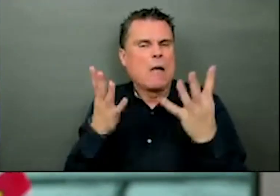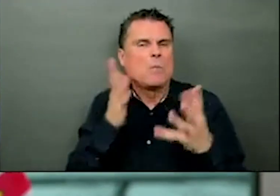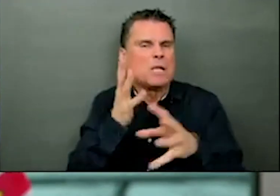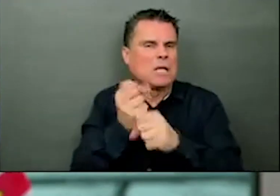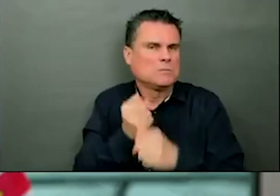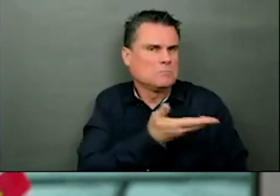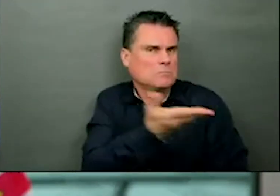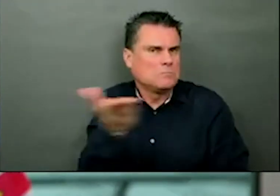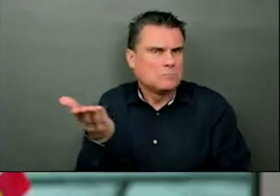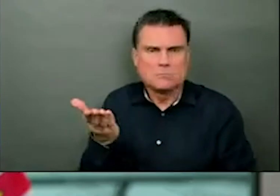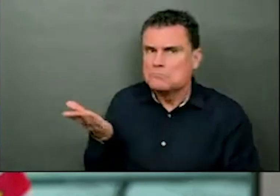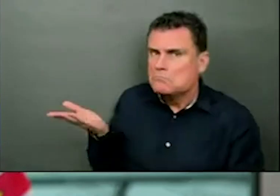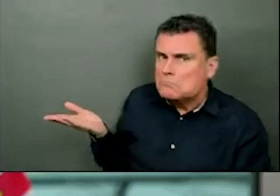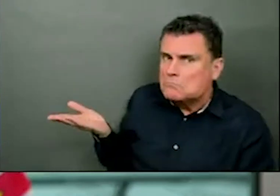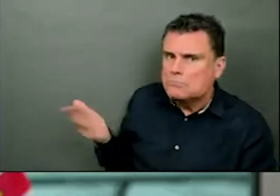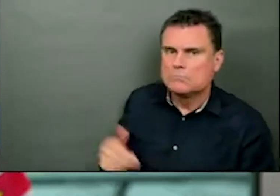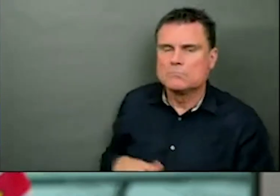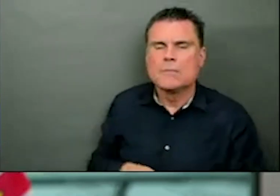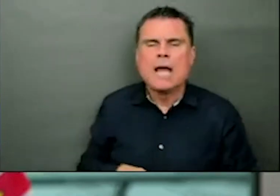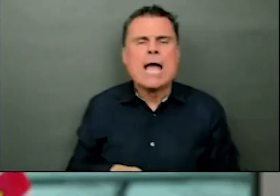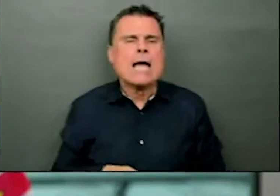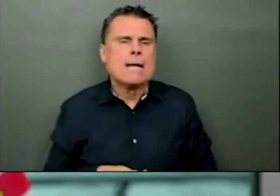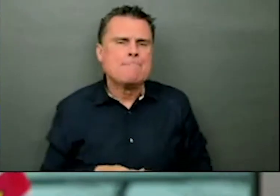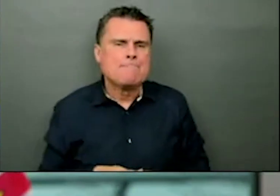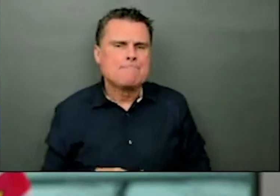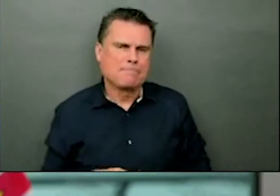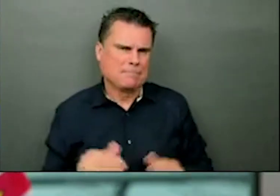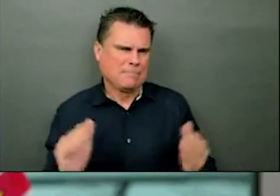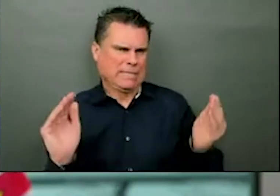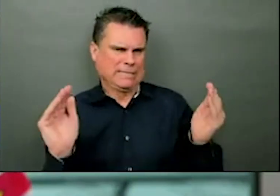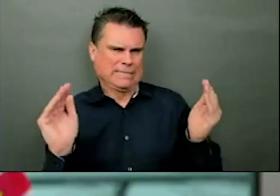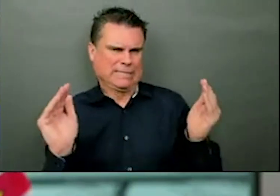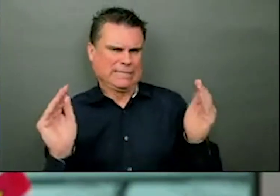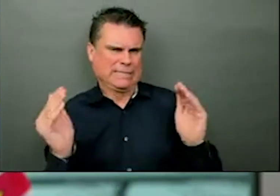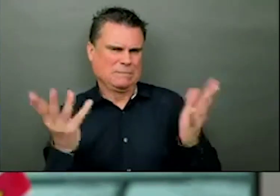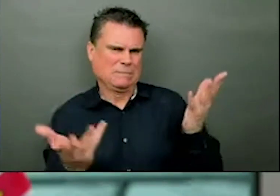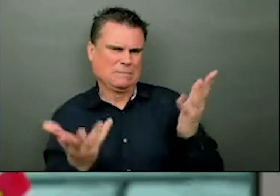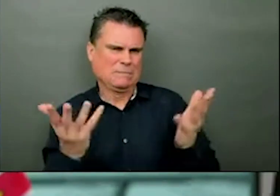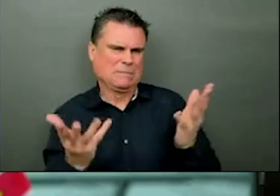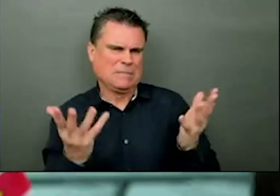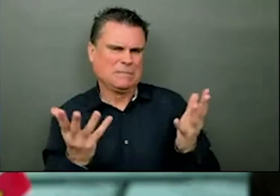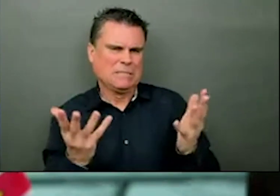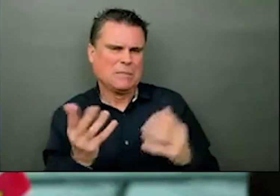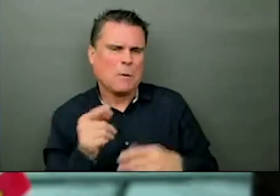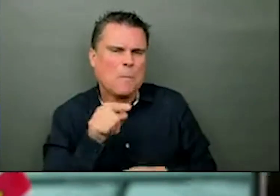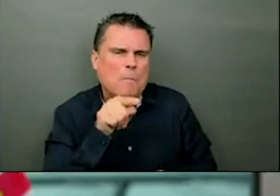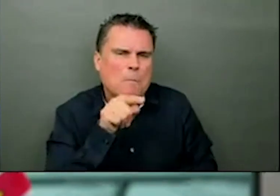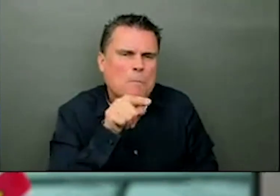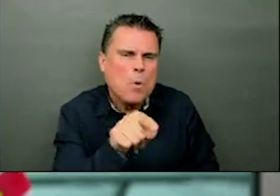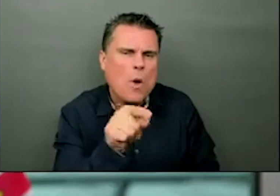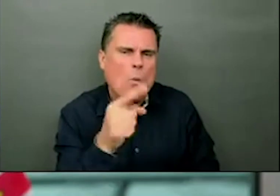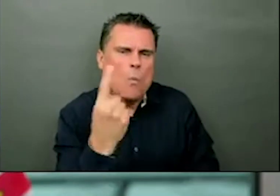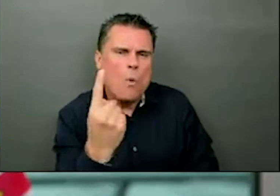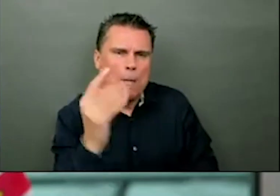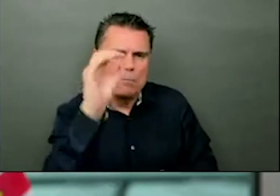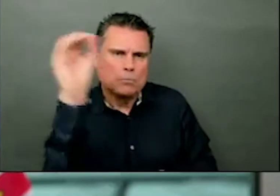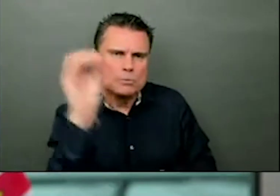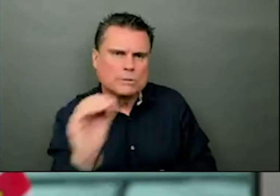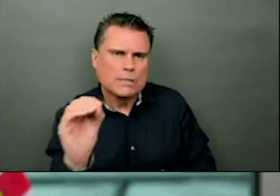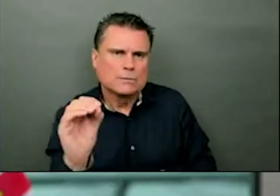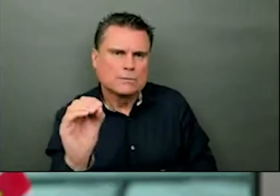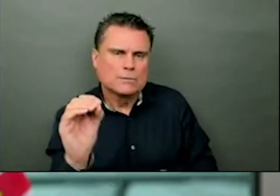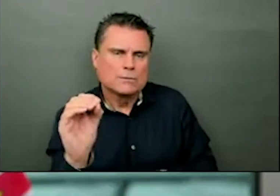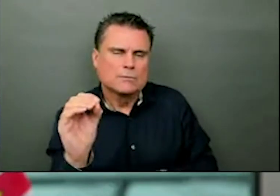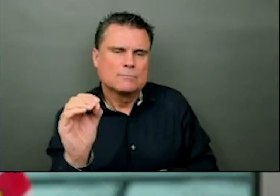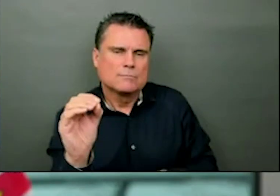.1% of the positive cases that we did in this point prevalence over that five-day